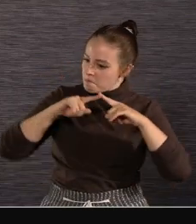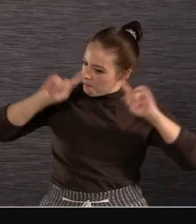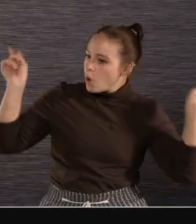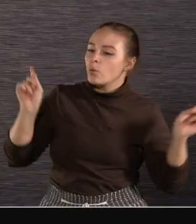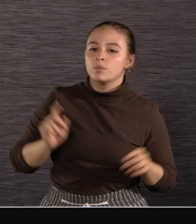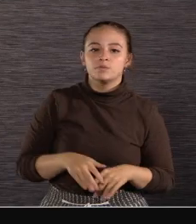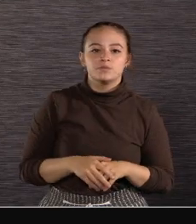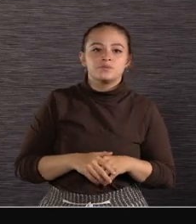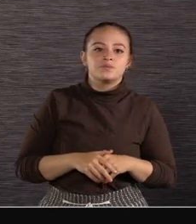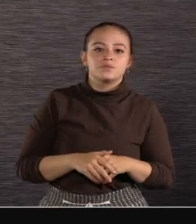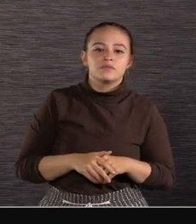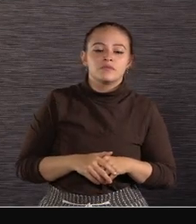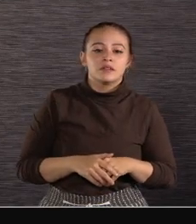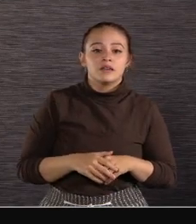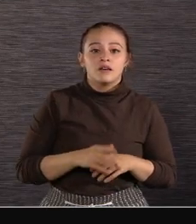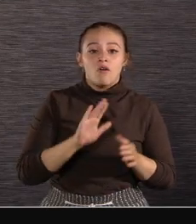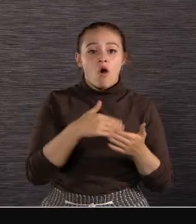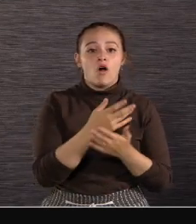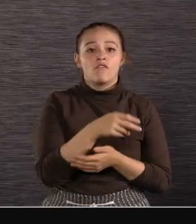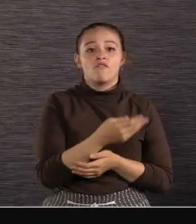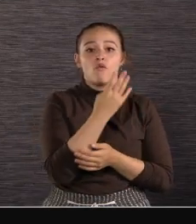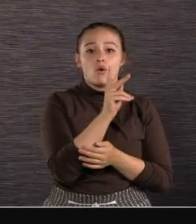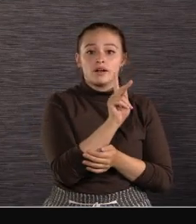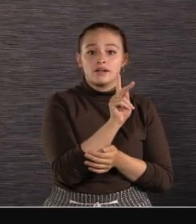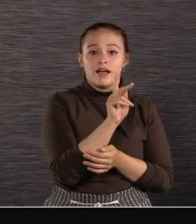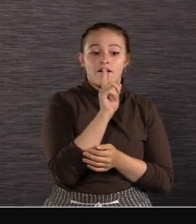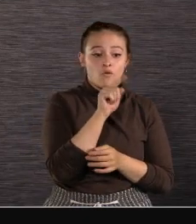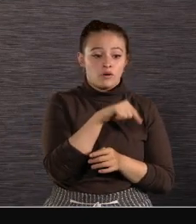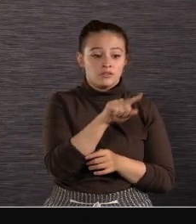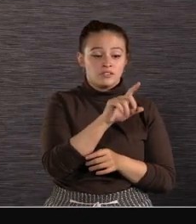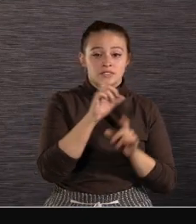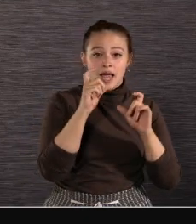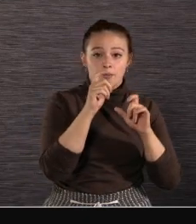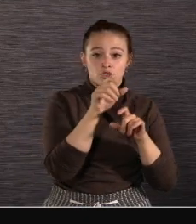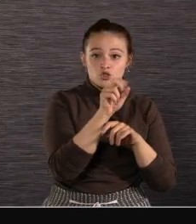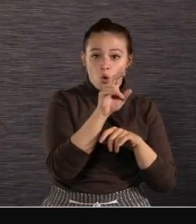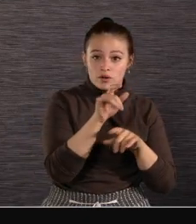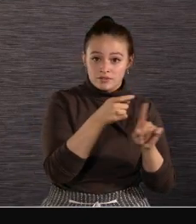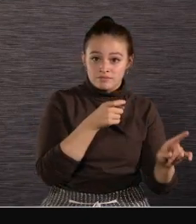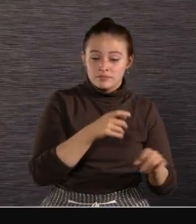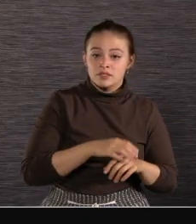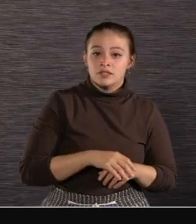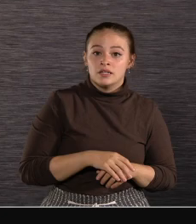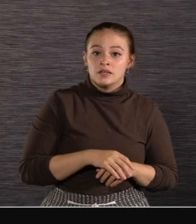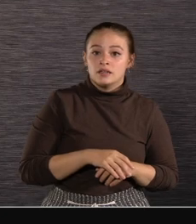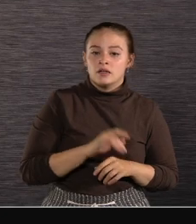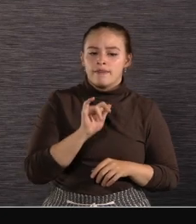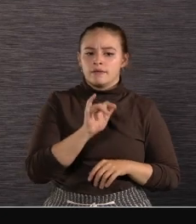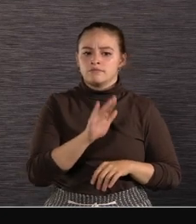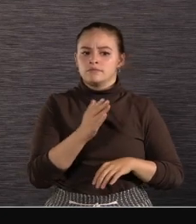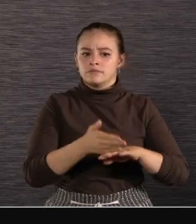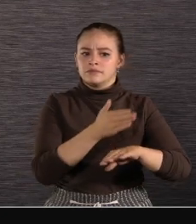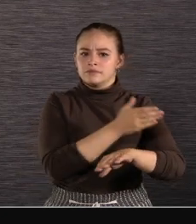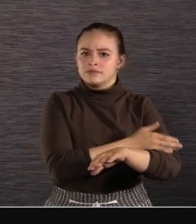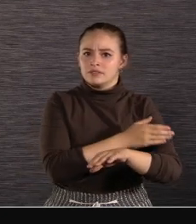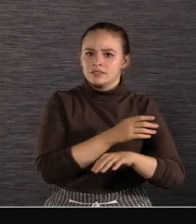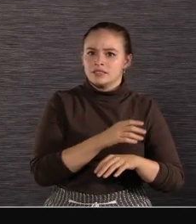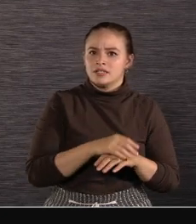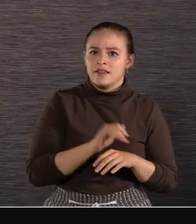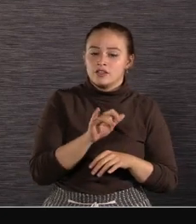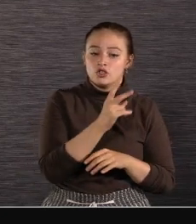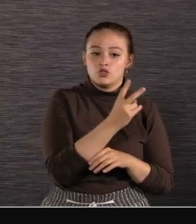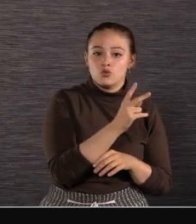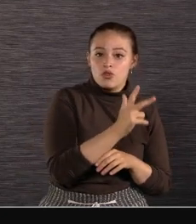All 4K Sony live cameras Use 4K native global shutter images An advantage that spans Both 2 3rds inch